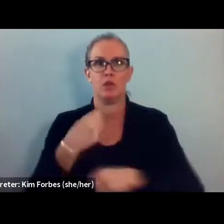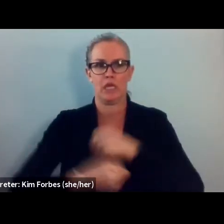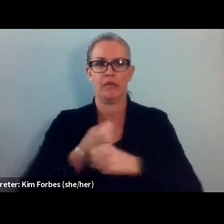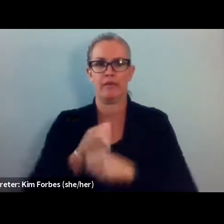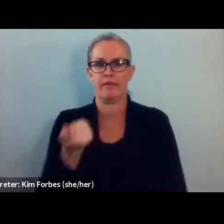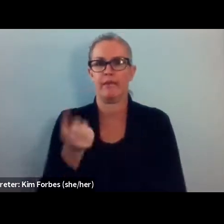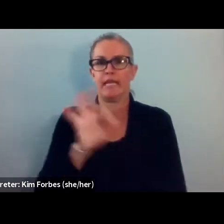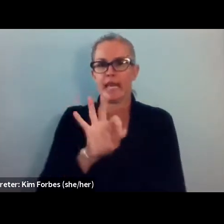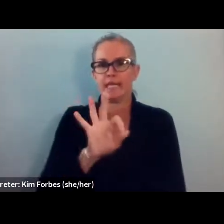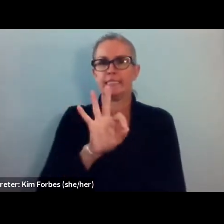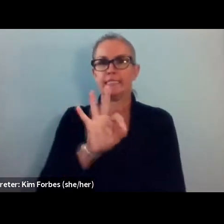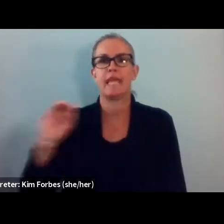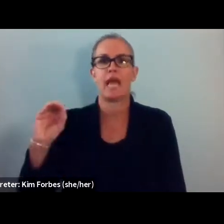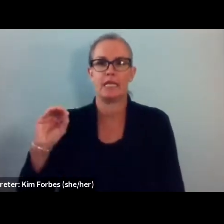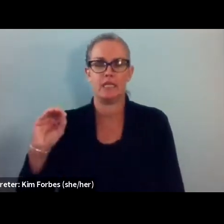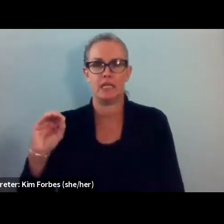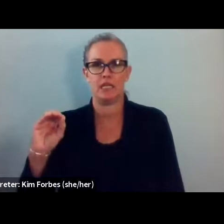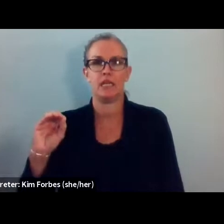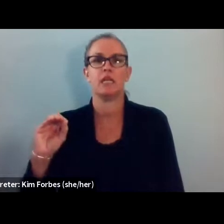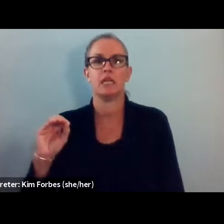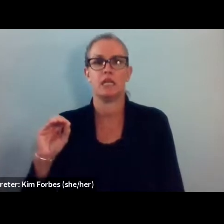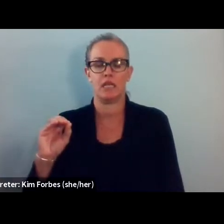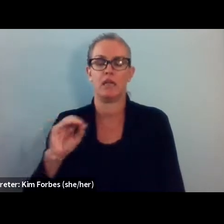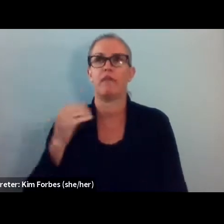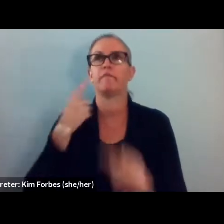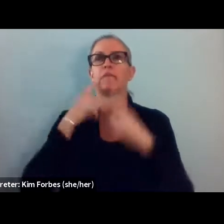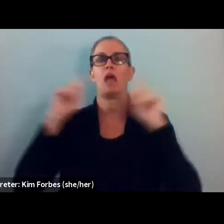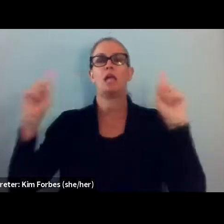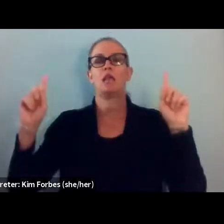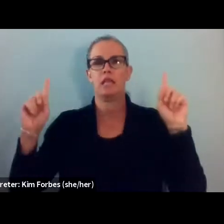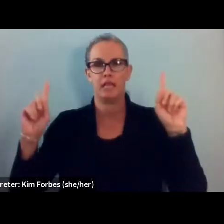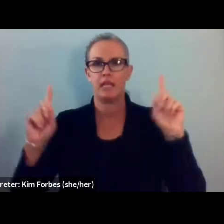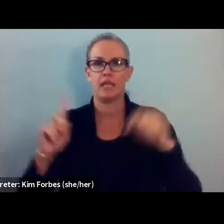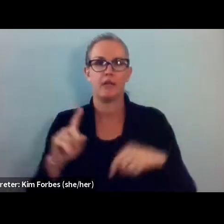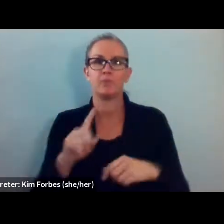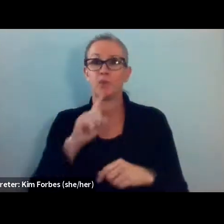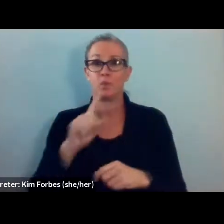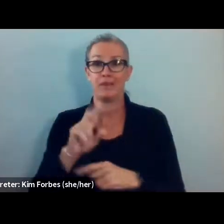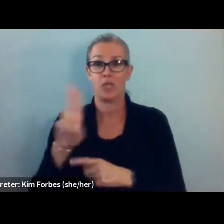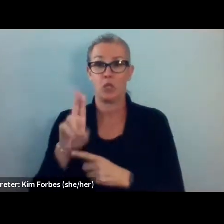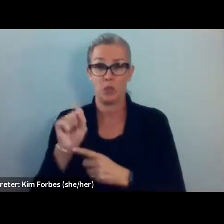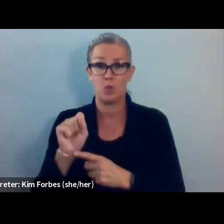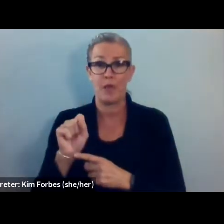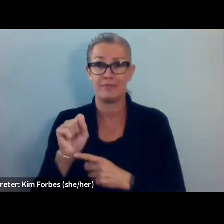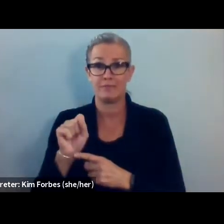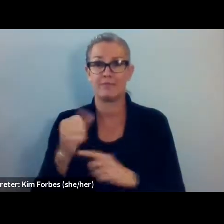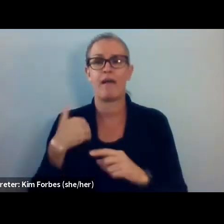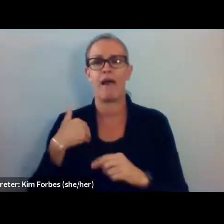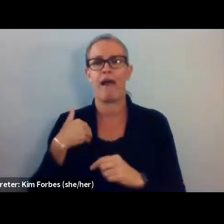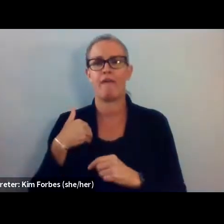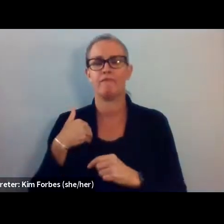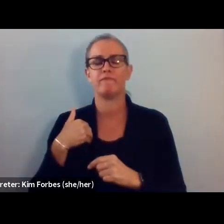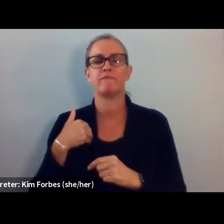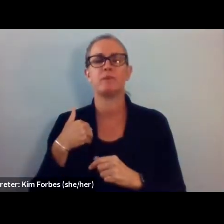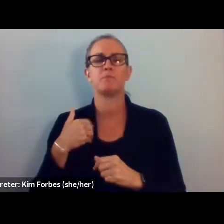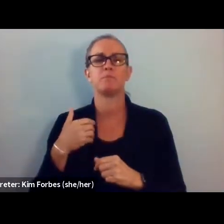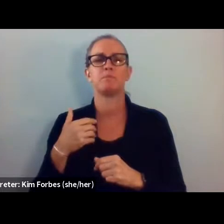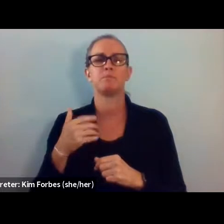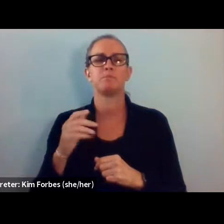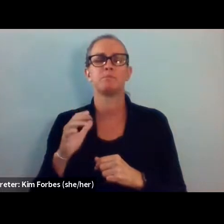finally, after a US backed dictatorship of the Duvalier regime, the,